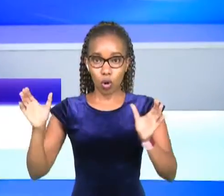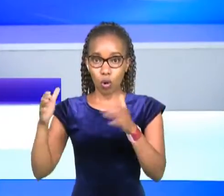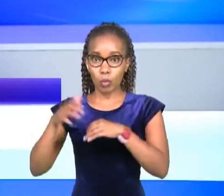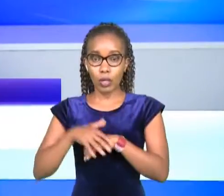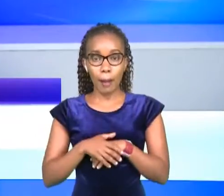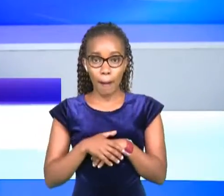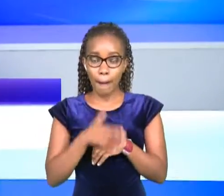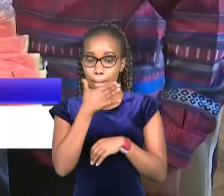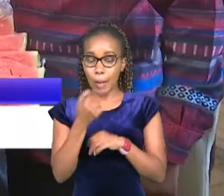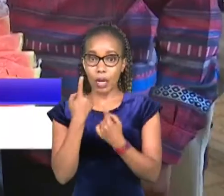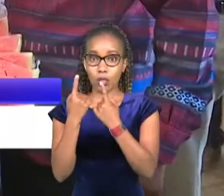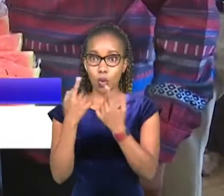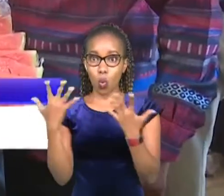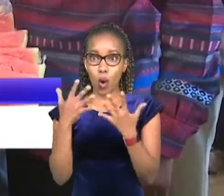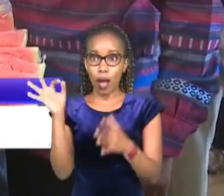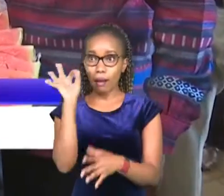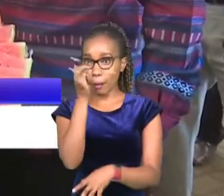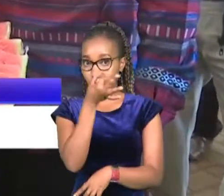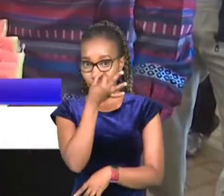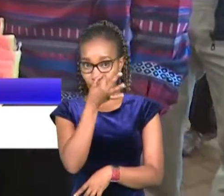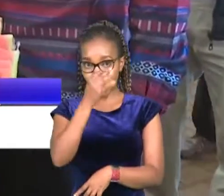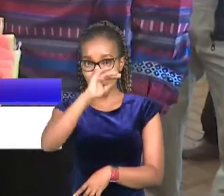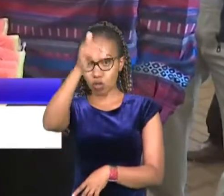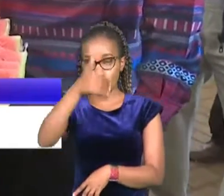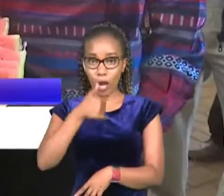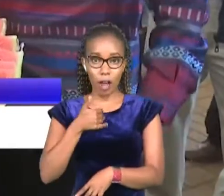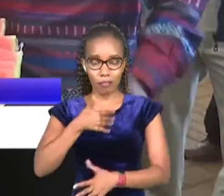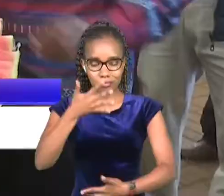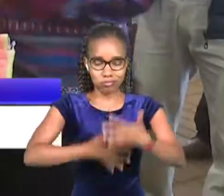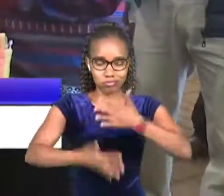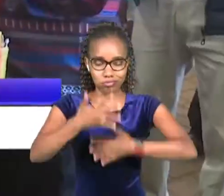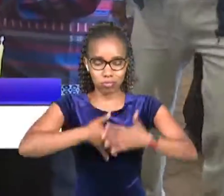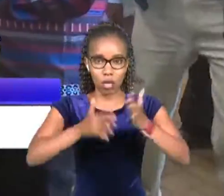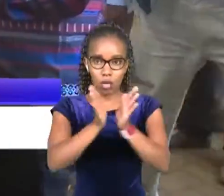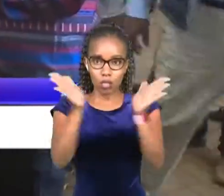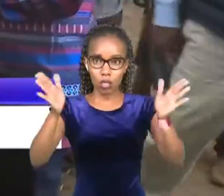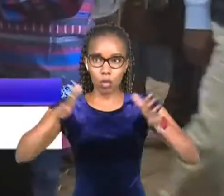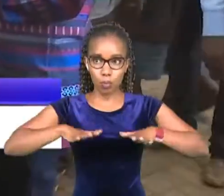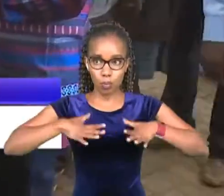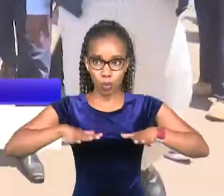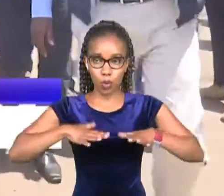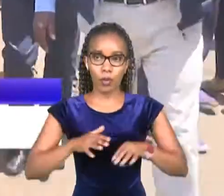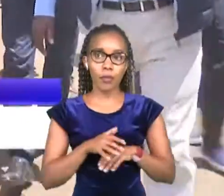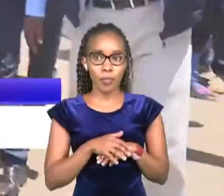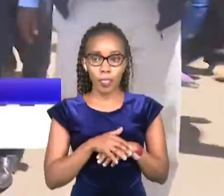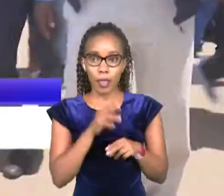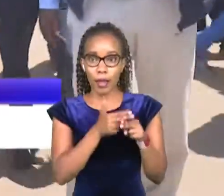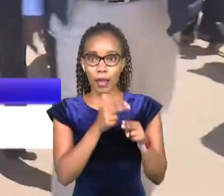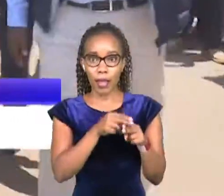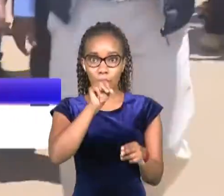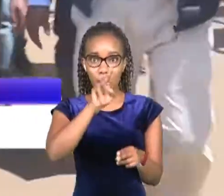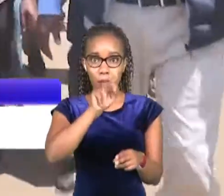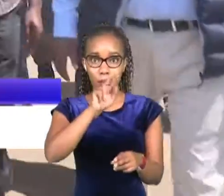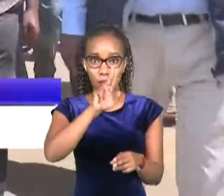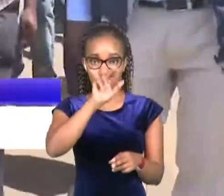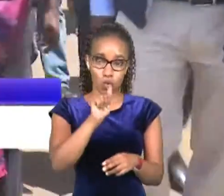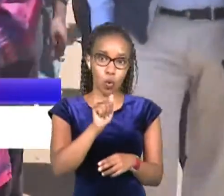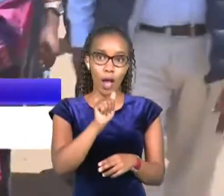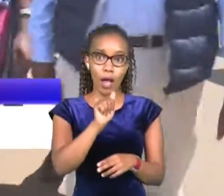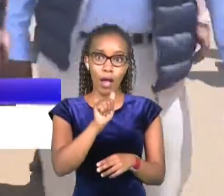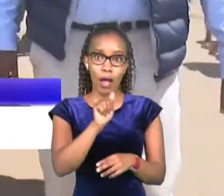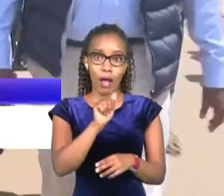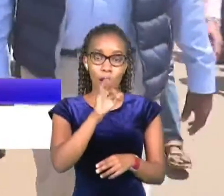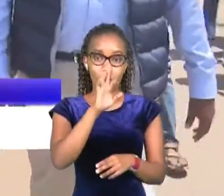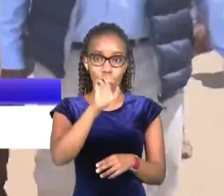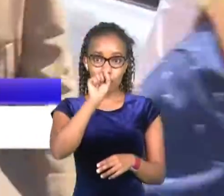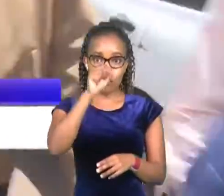spoke in nyeri town where he held his presidential interaction with the public dubbed dubbed motua fresh people listening to us has said that there